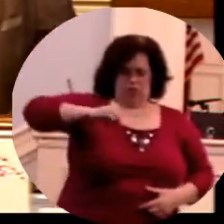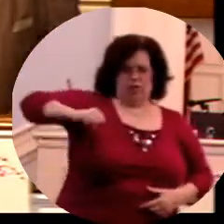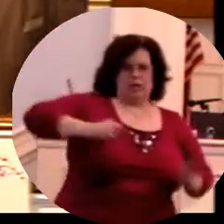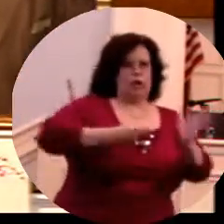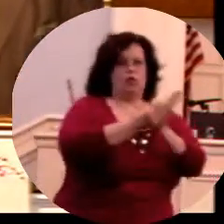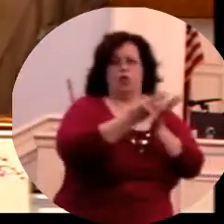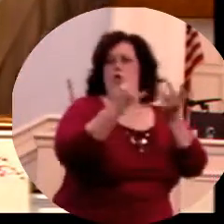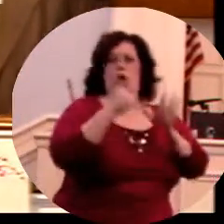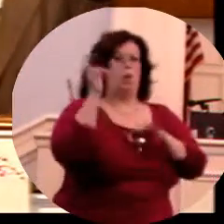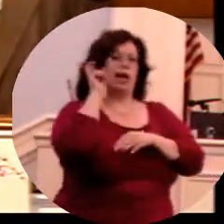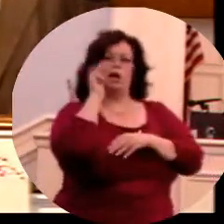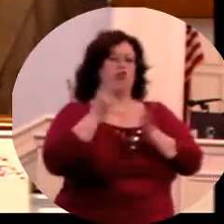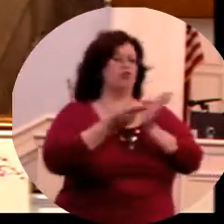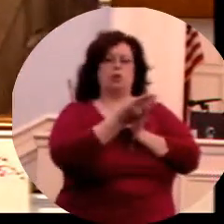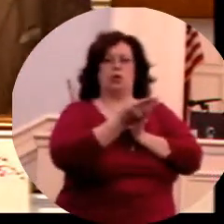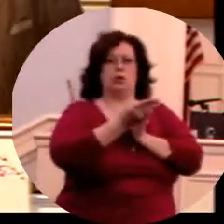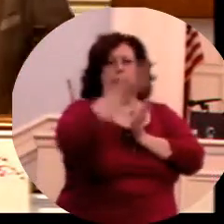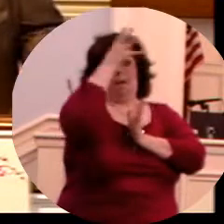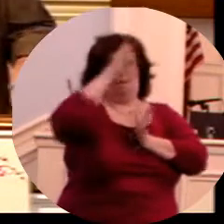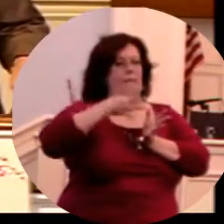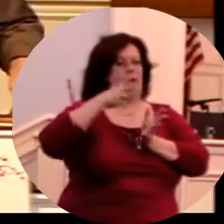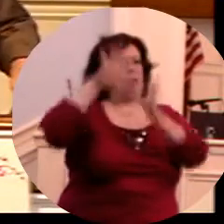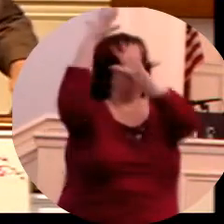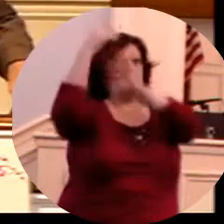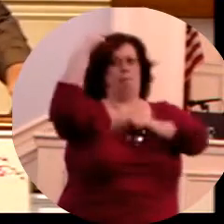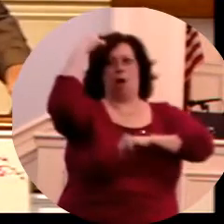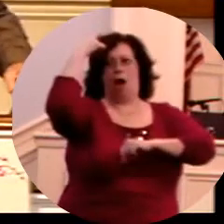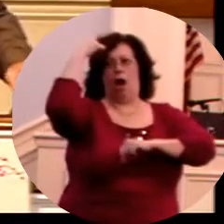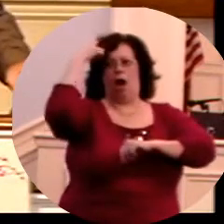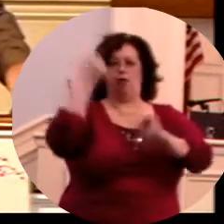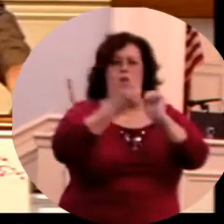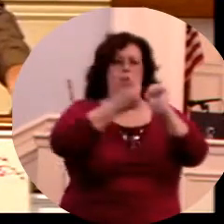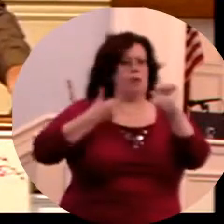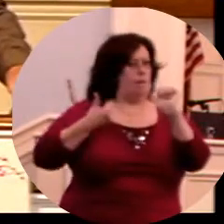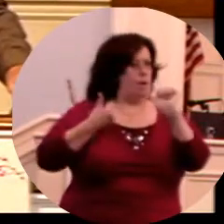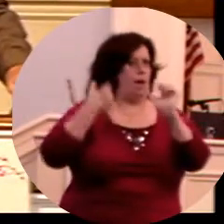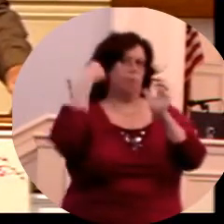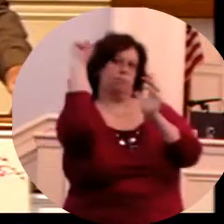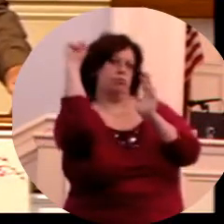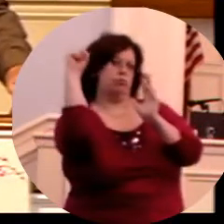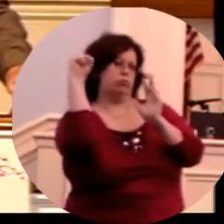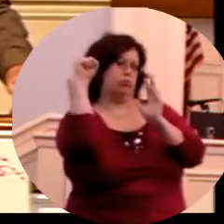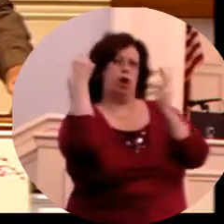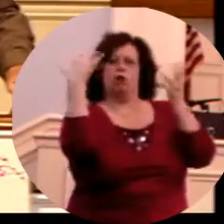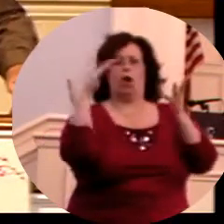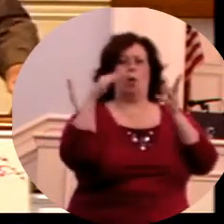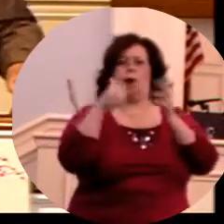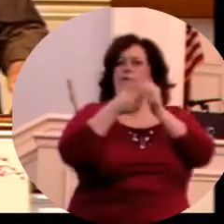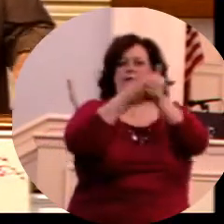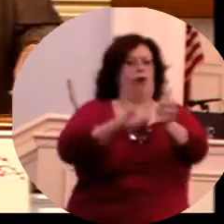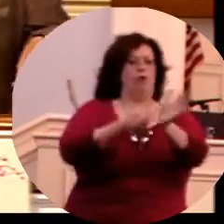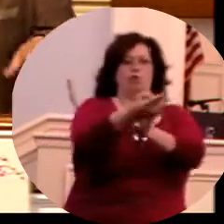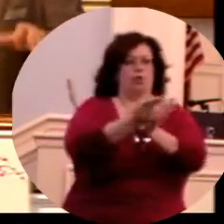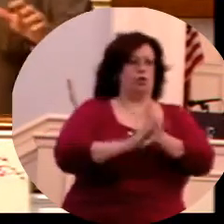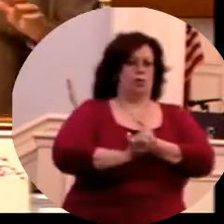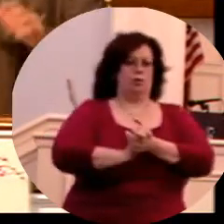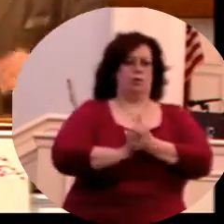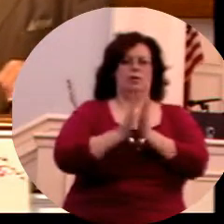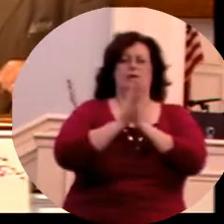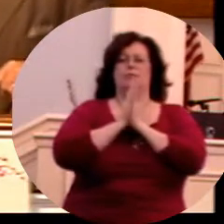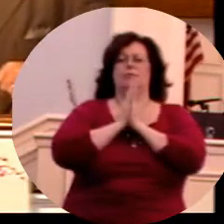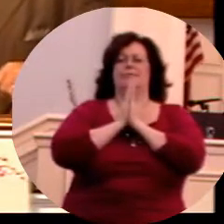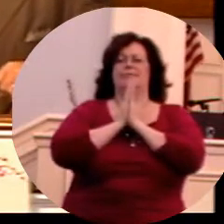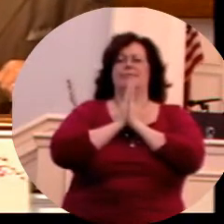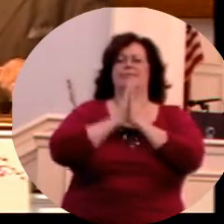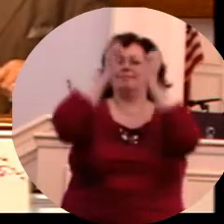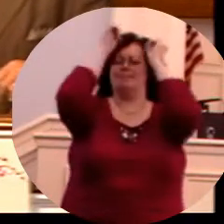do these also resist the truth, men of corrupt minds reprobate concerning the faith. Father, I